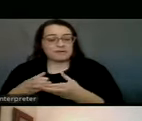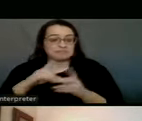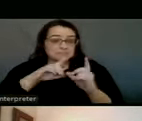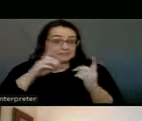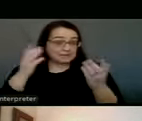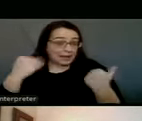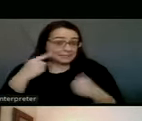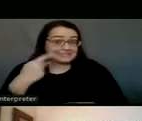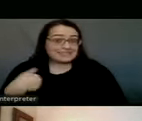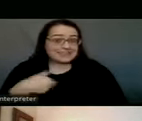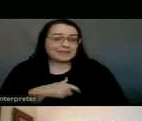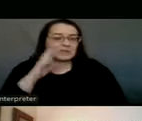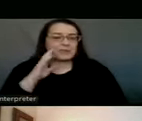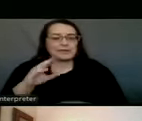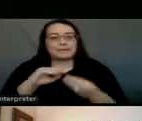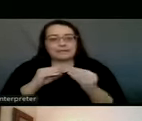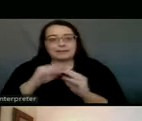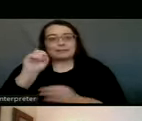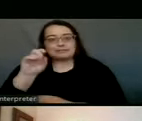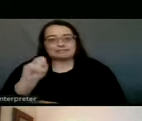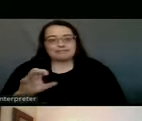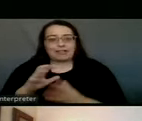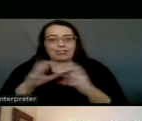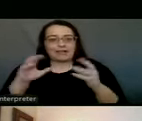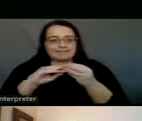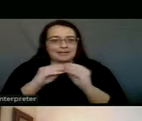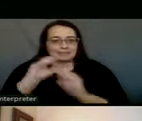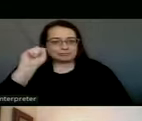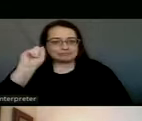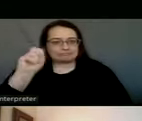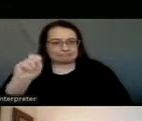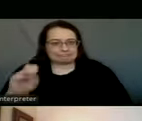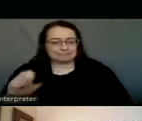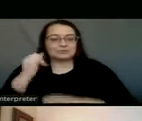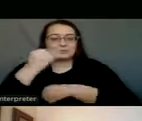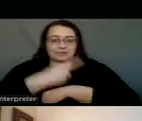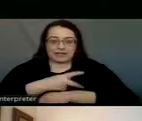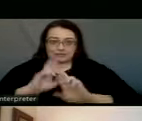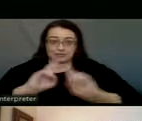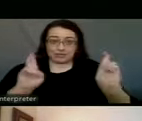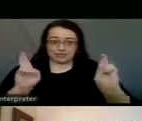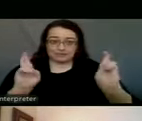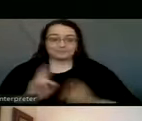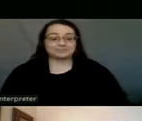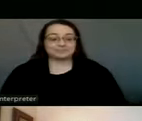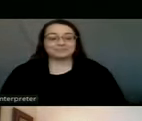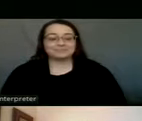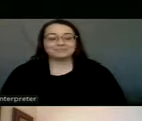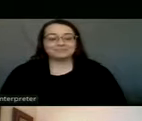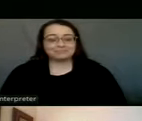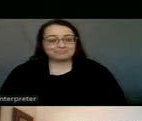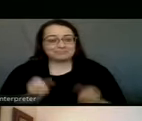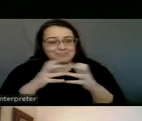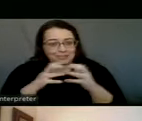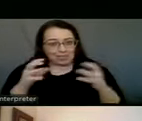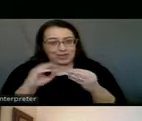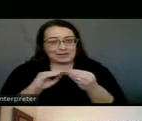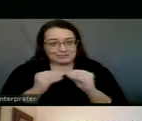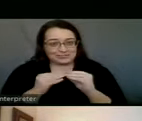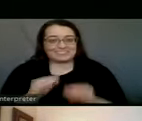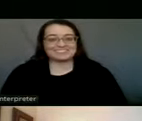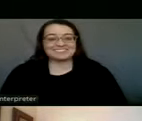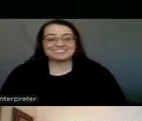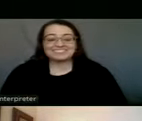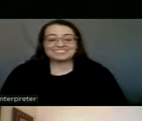those numbers and everything. We have a lot of numbers to talk about, so get ready. A lot of numbers to talk about today.